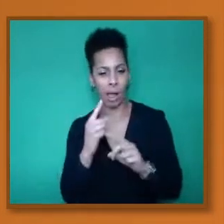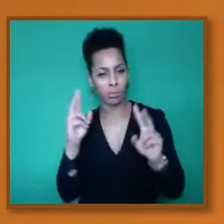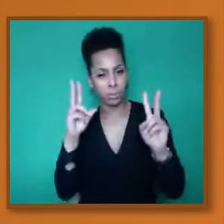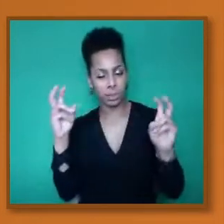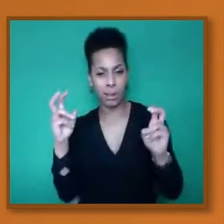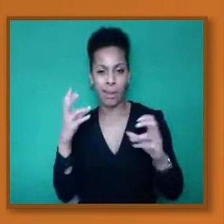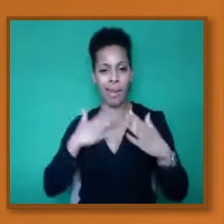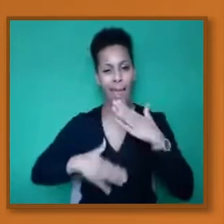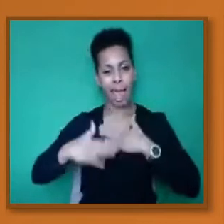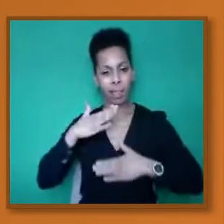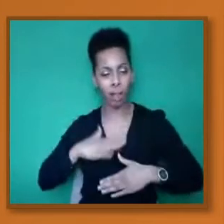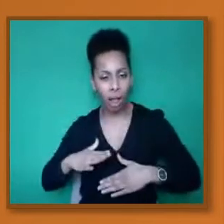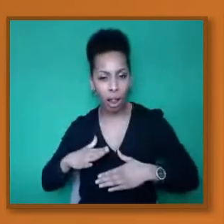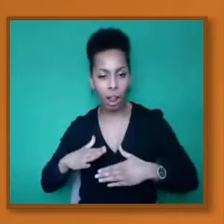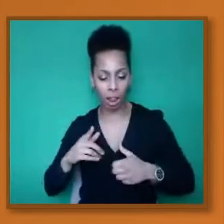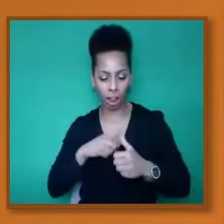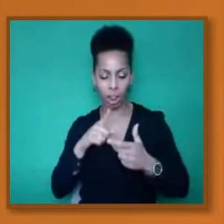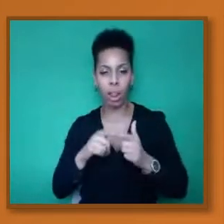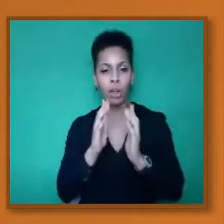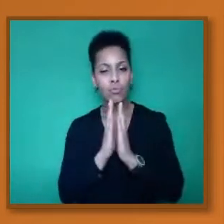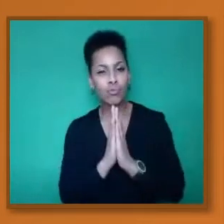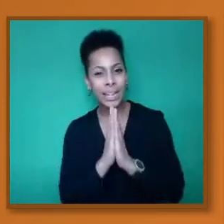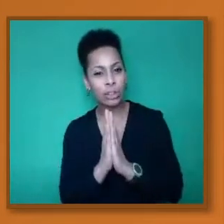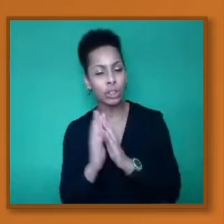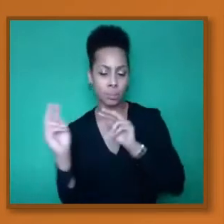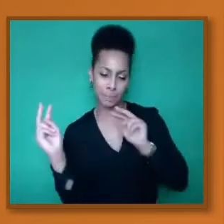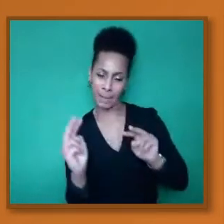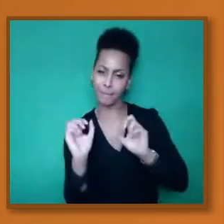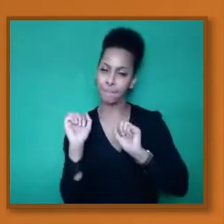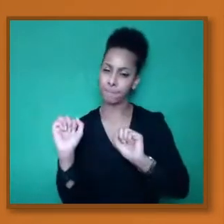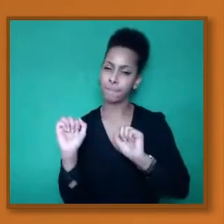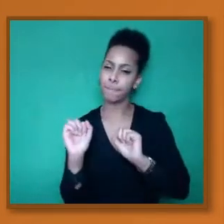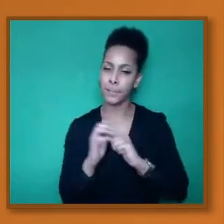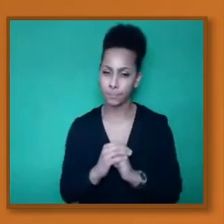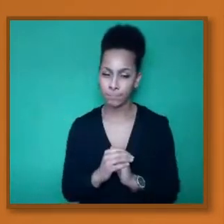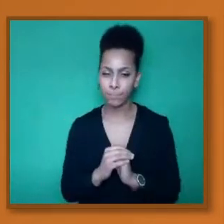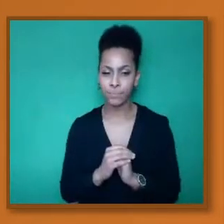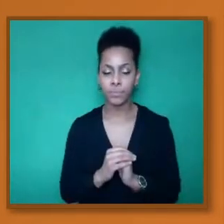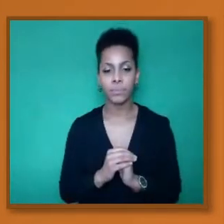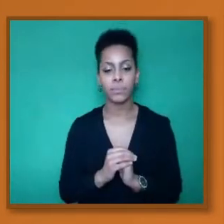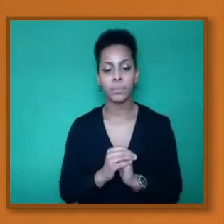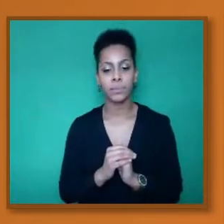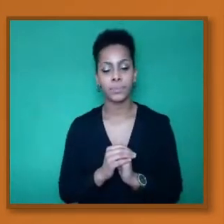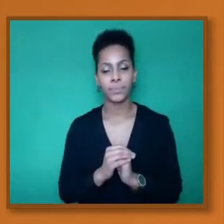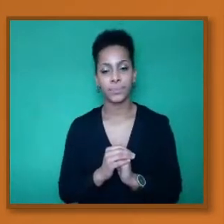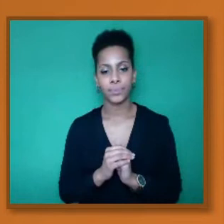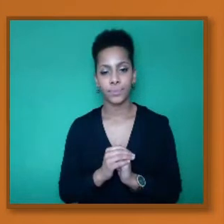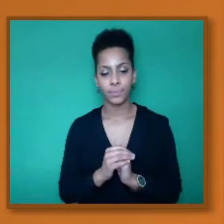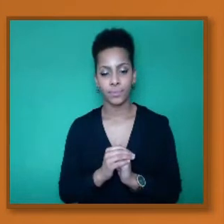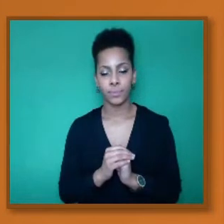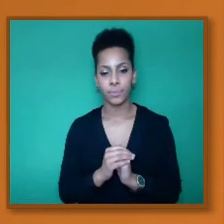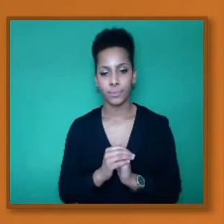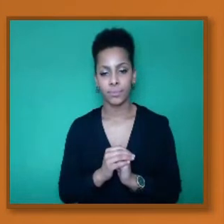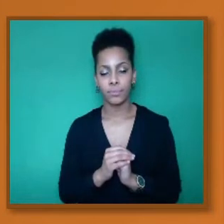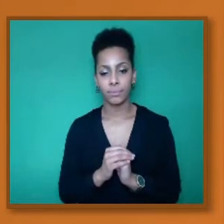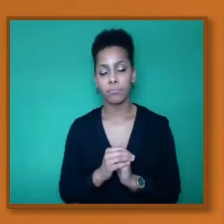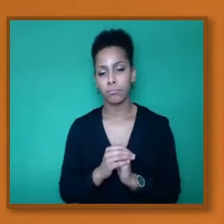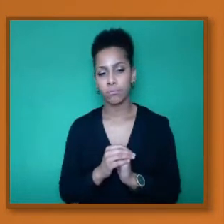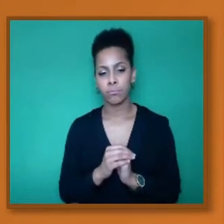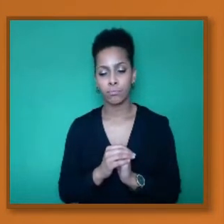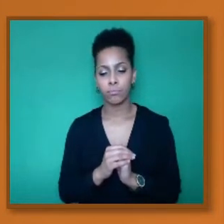perspective. And what I want to say, first of all, I think I can say this with all agreement with my